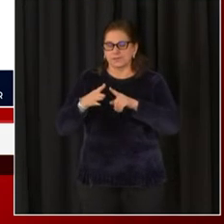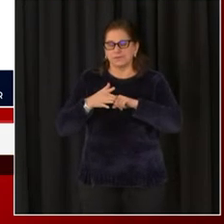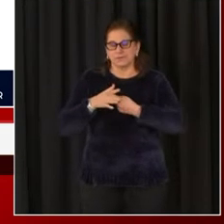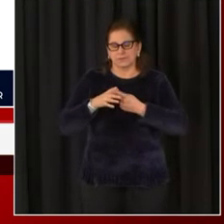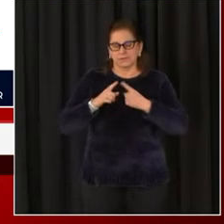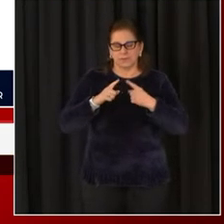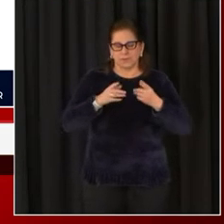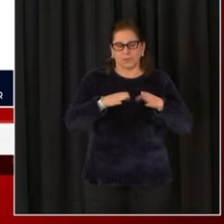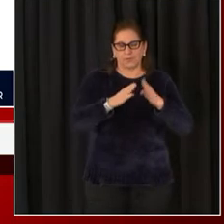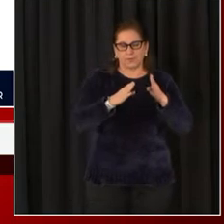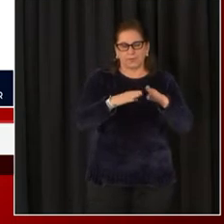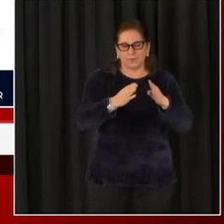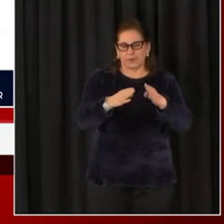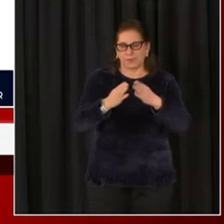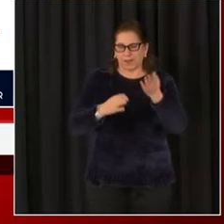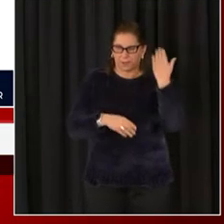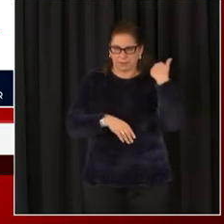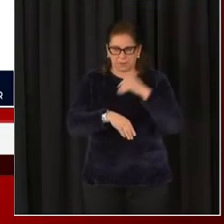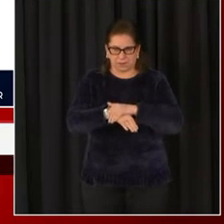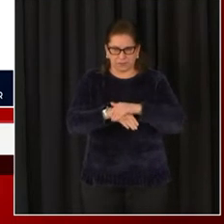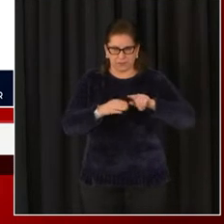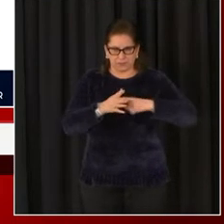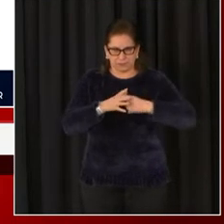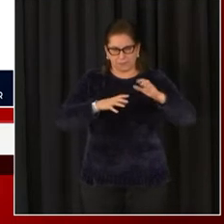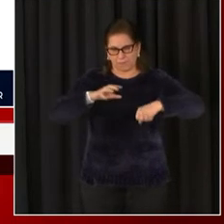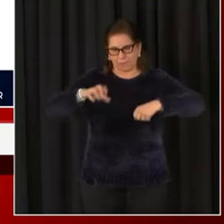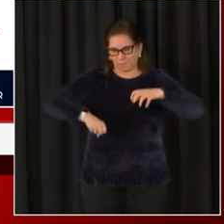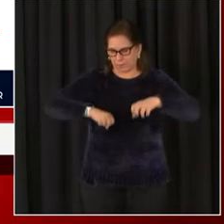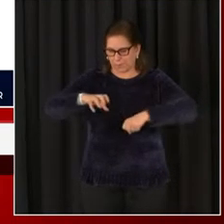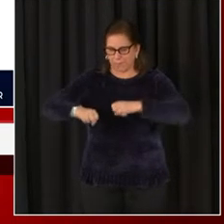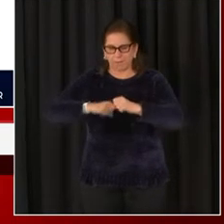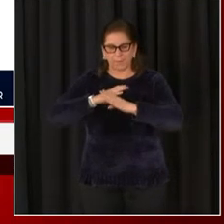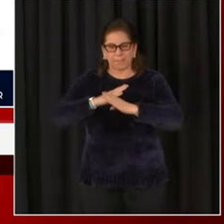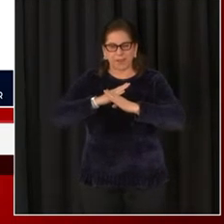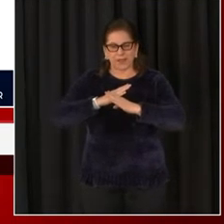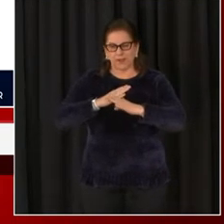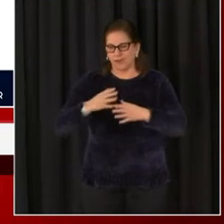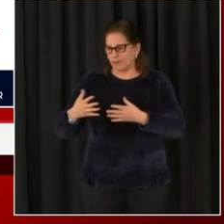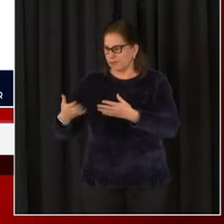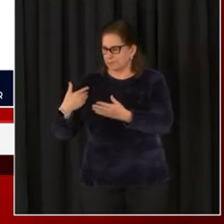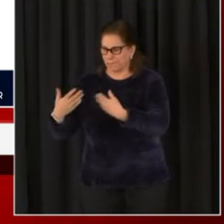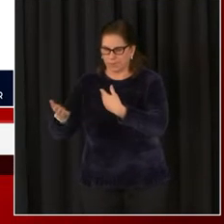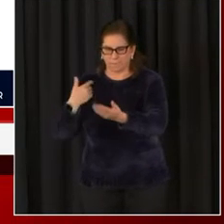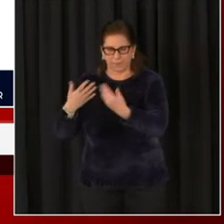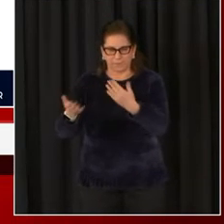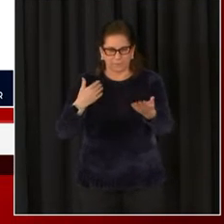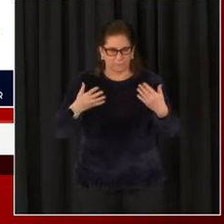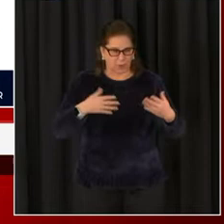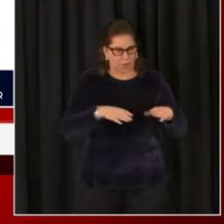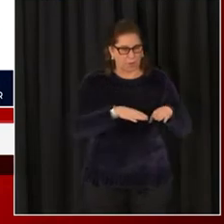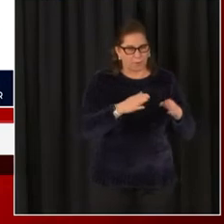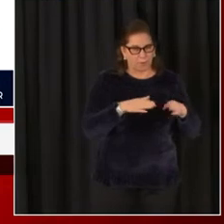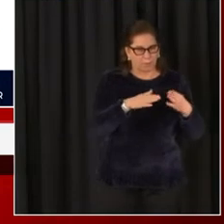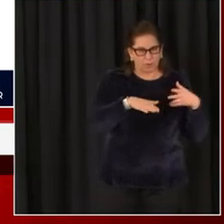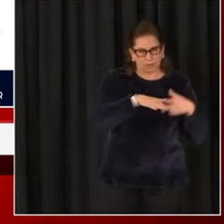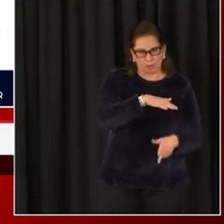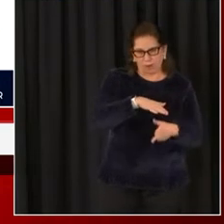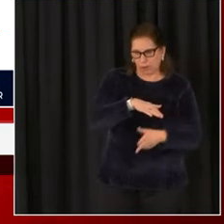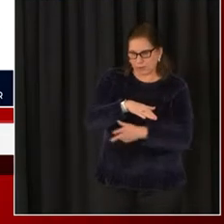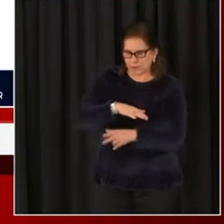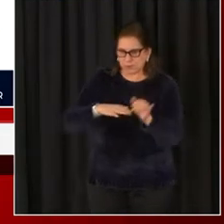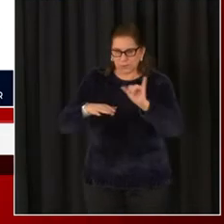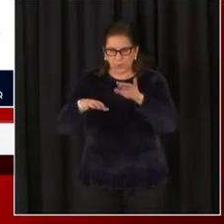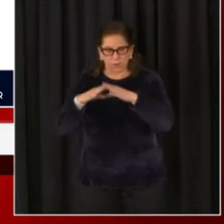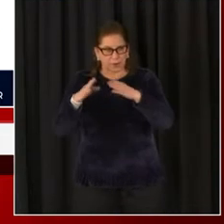closed. Yesterday evening, crews began removing barriers and fencing on major streets and opening garages that were blocked.